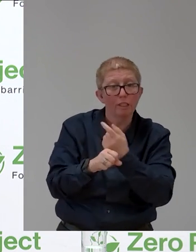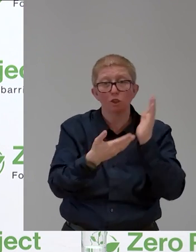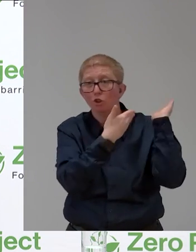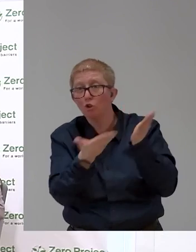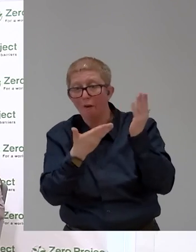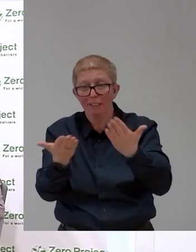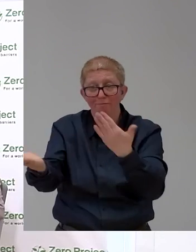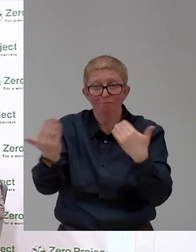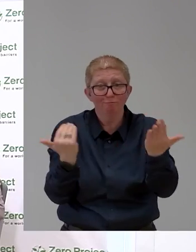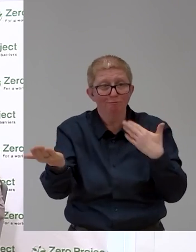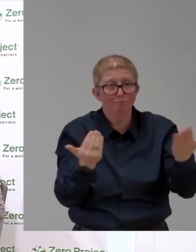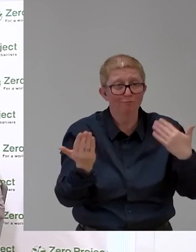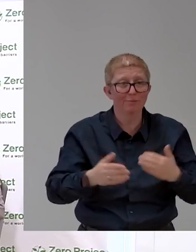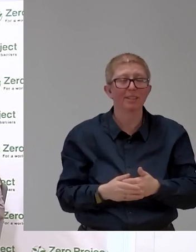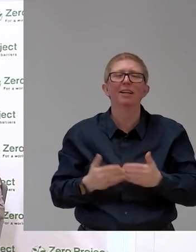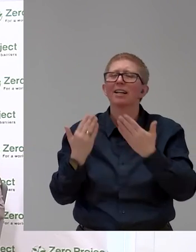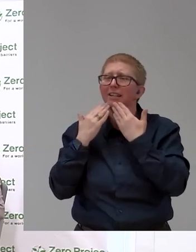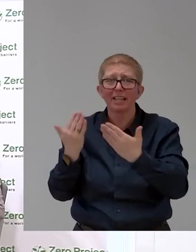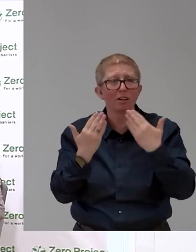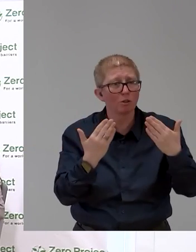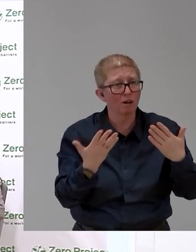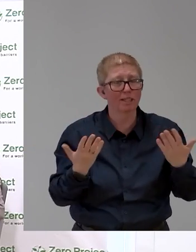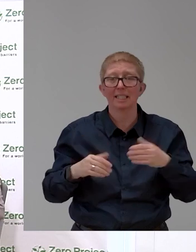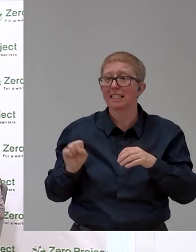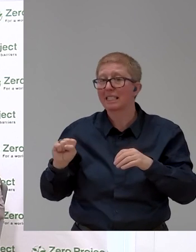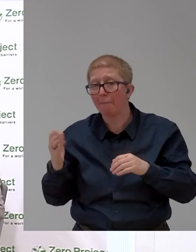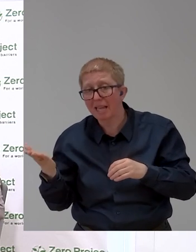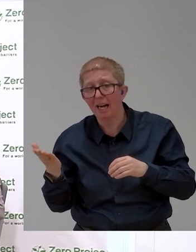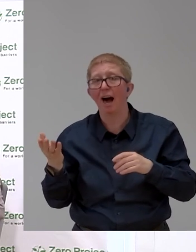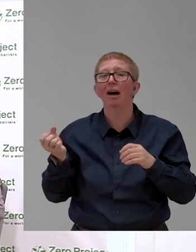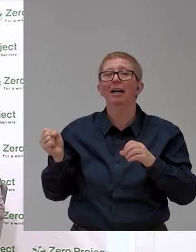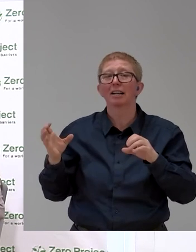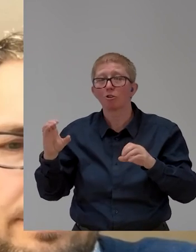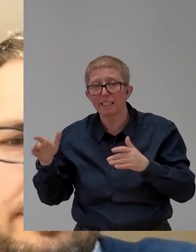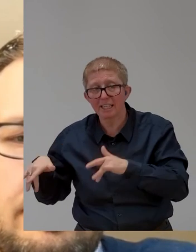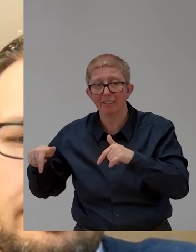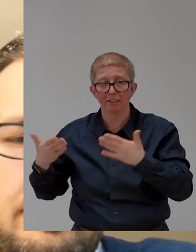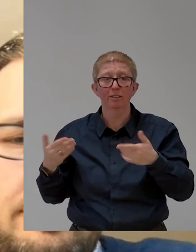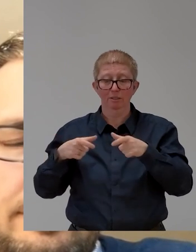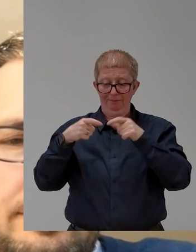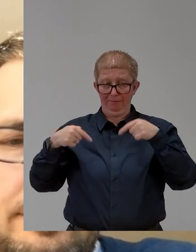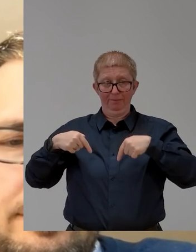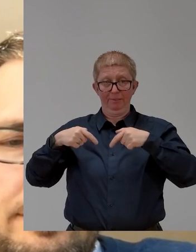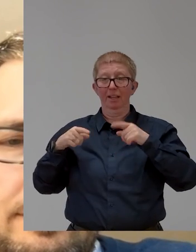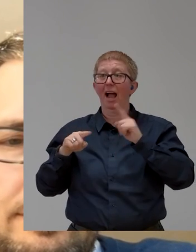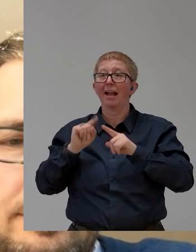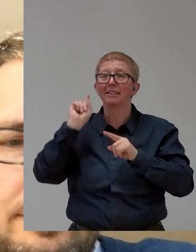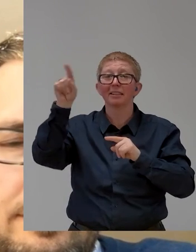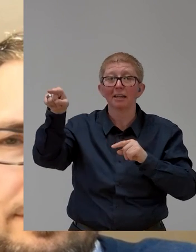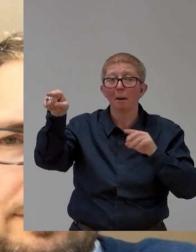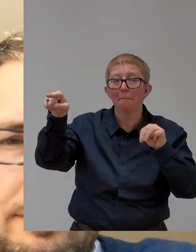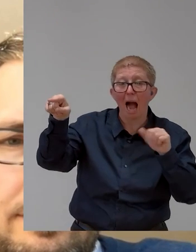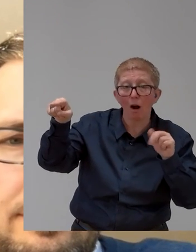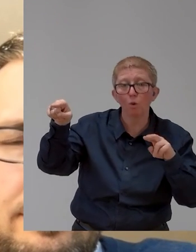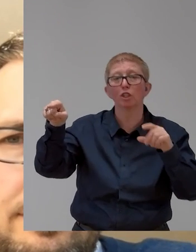I want to thank my panel. Samira, thank you for coming, Christian, for joining us at the studio. Marcus, for being remotely, Shadi, good to see you,